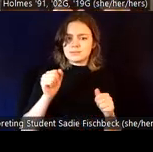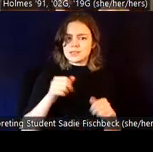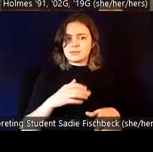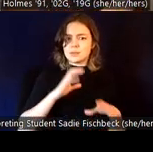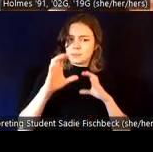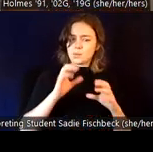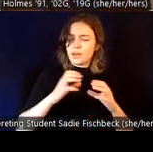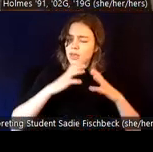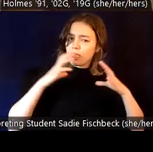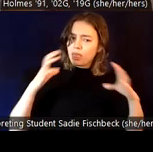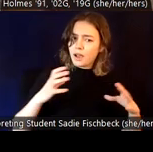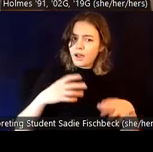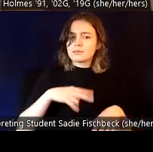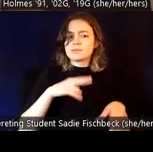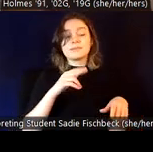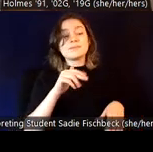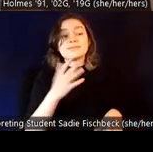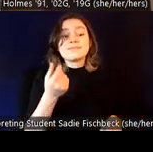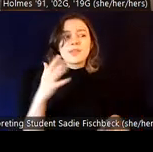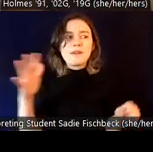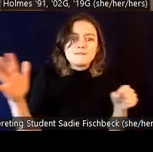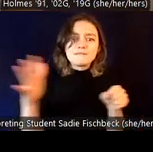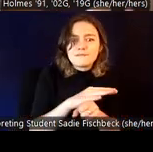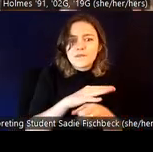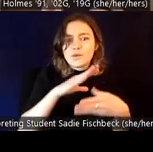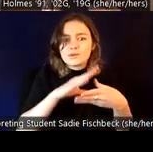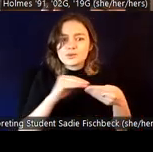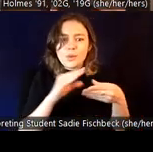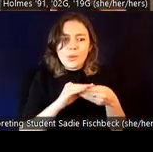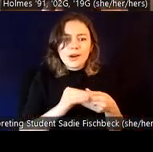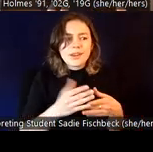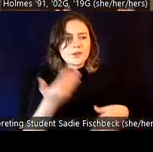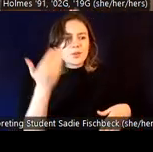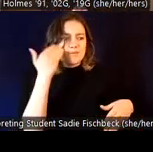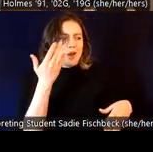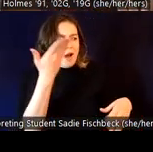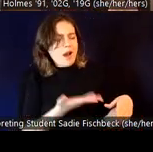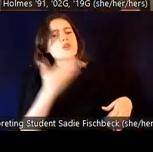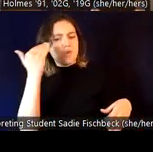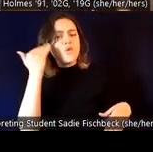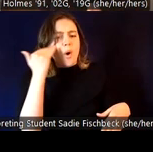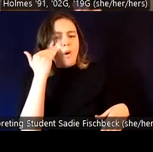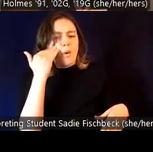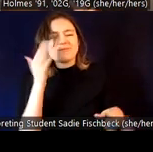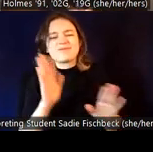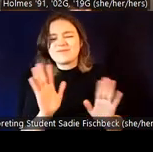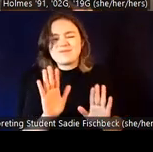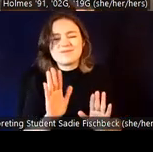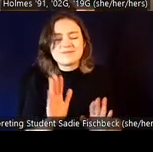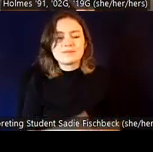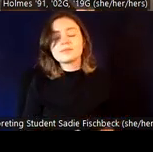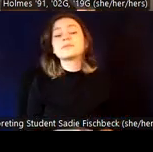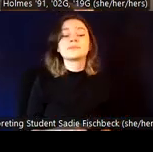individual pieces, not the full story. Um, and again, you know, a lot of times we think about gender expression in terms of masculinity or femininity.